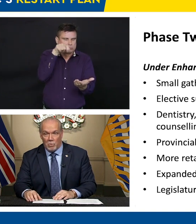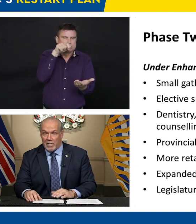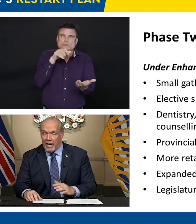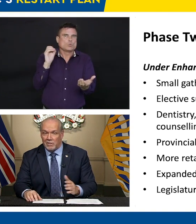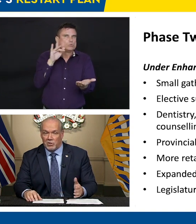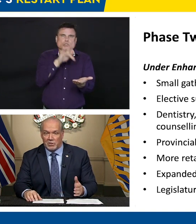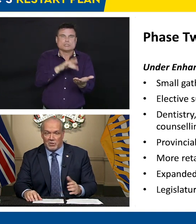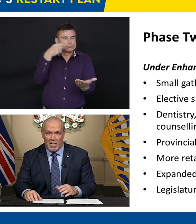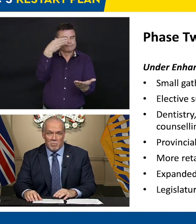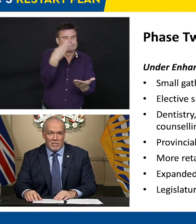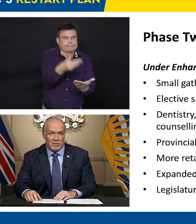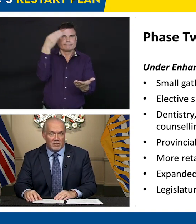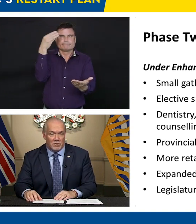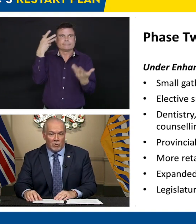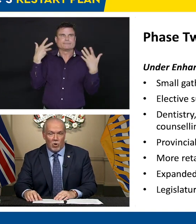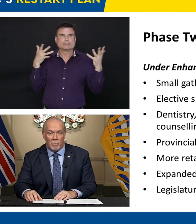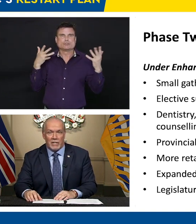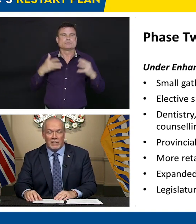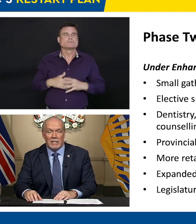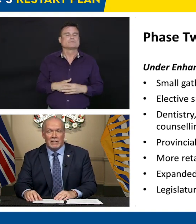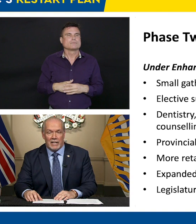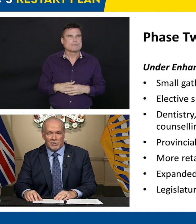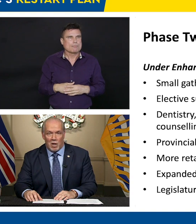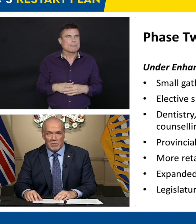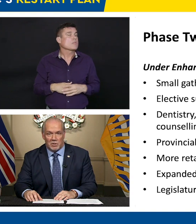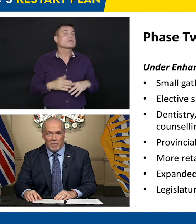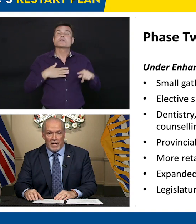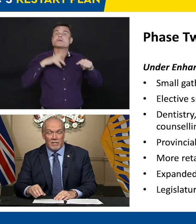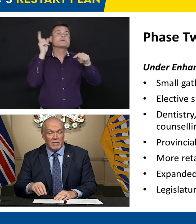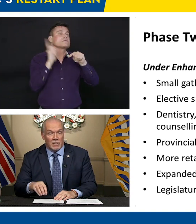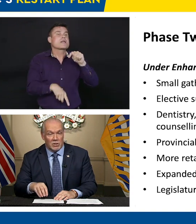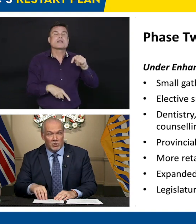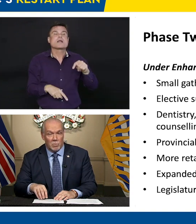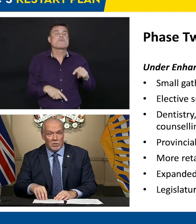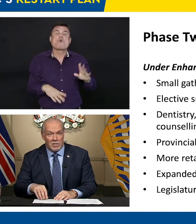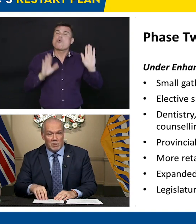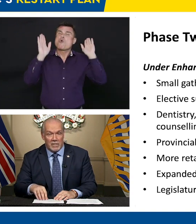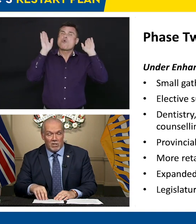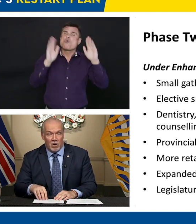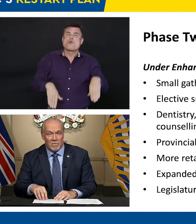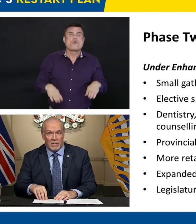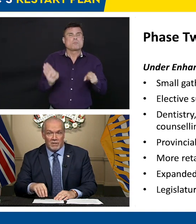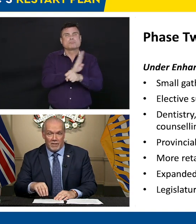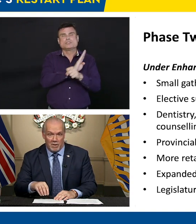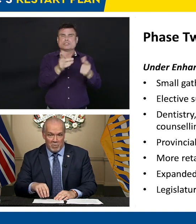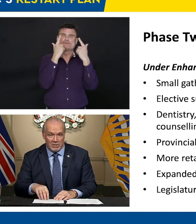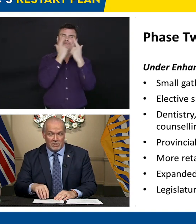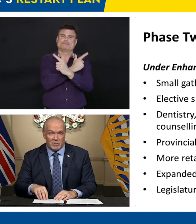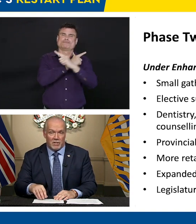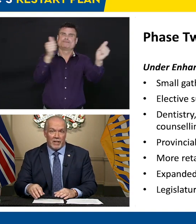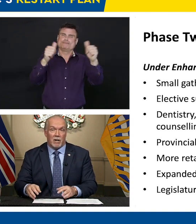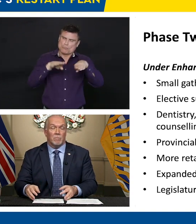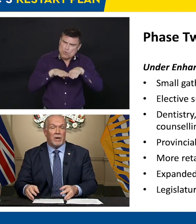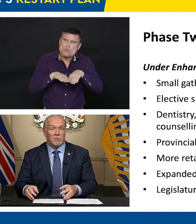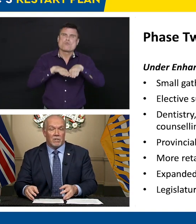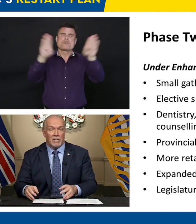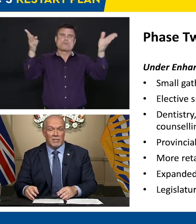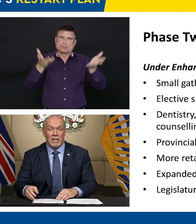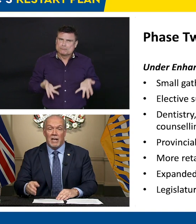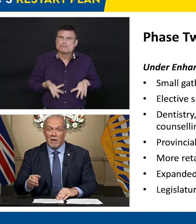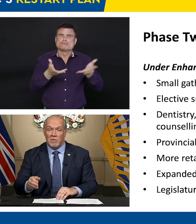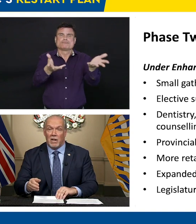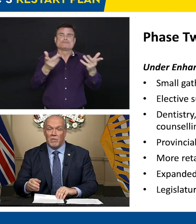We can't just say businesses are open, let's come and spend. Consumers need to be confident that the businesses that they're